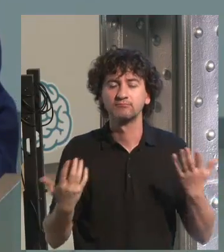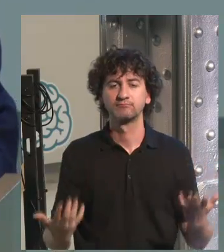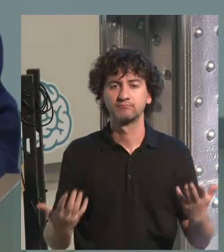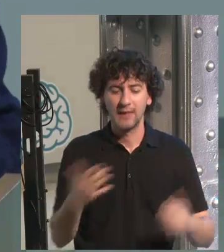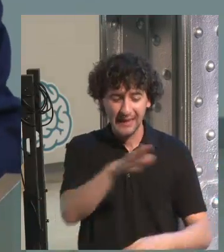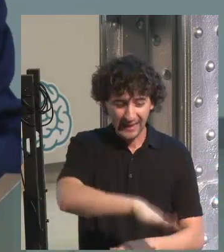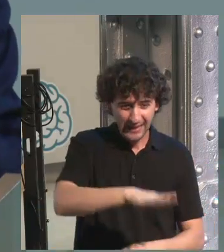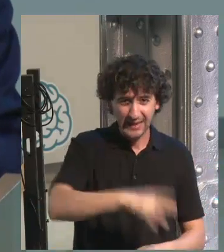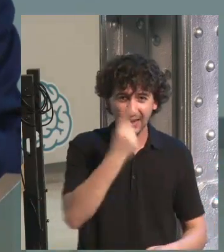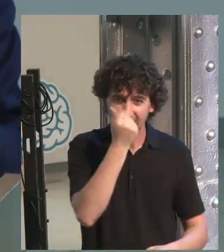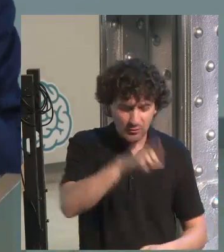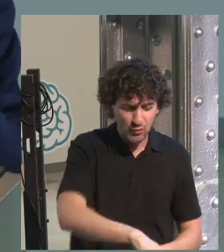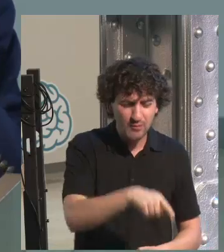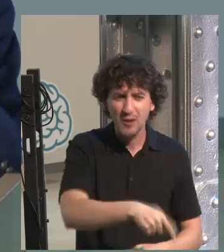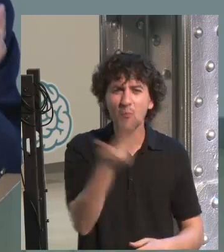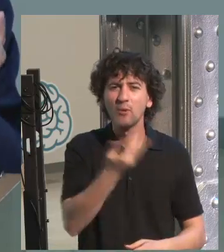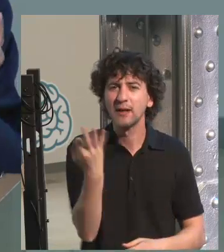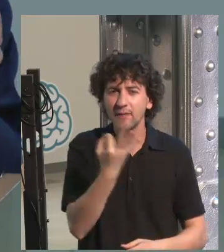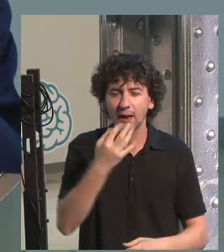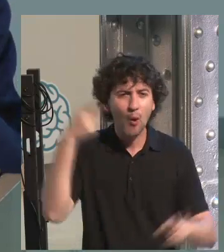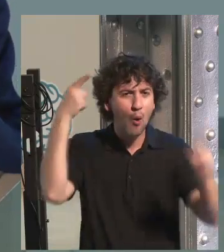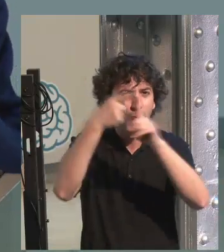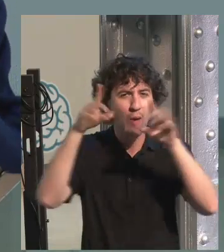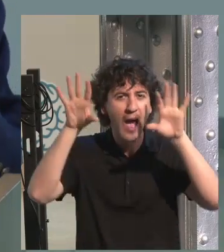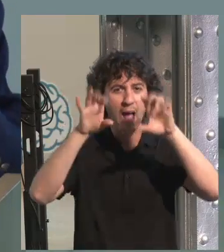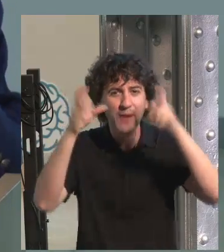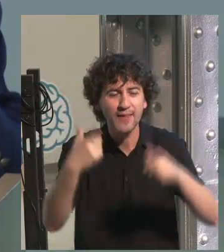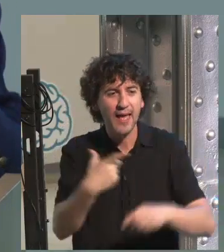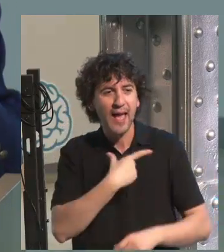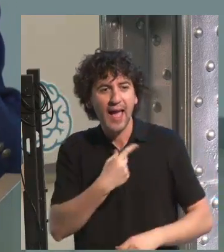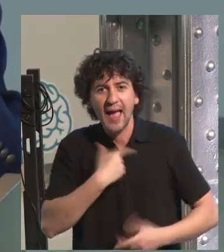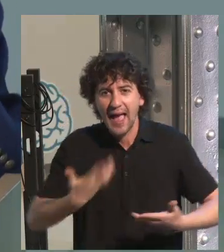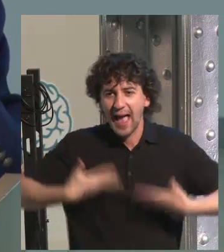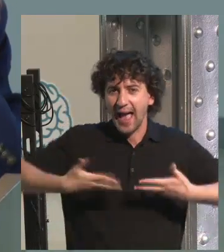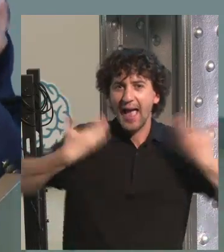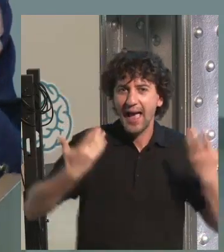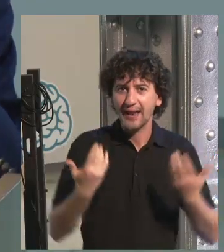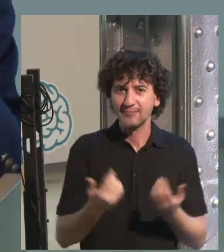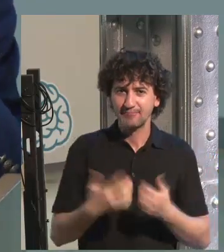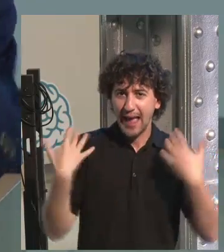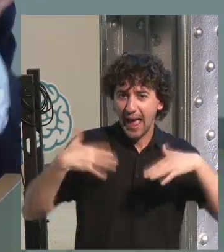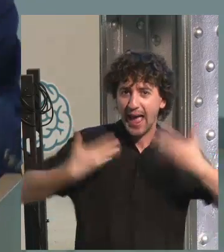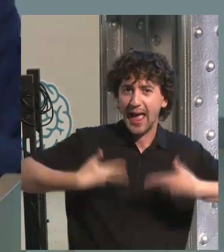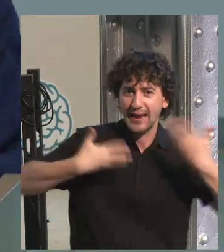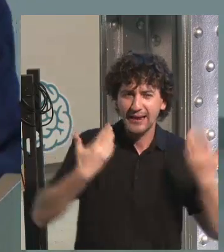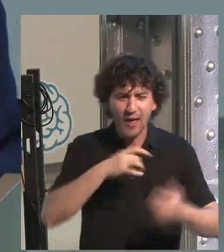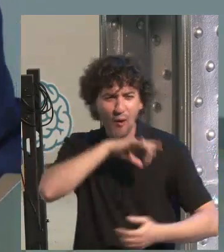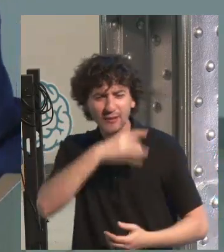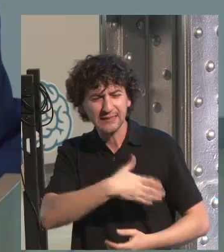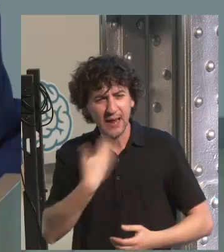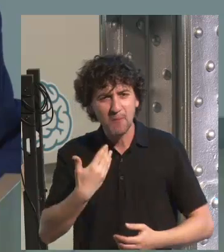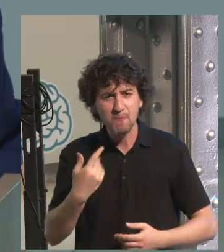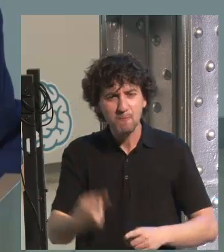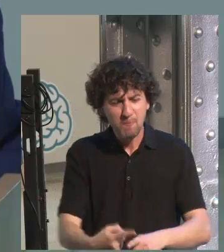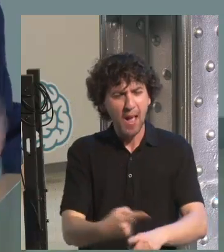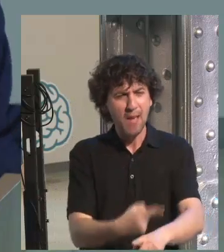neurological health conditions and we need to fight that. And those children are going to